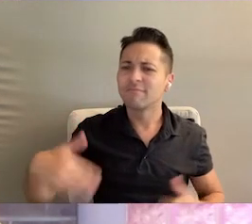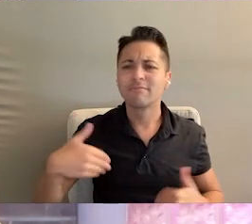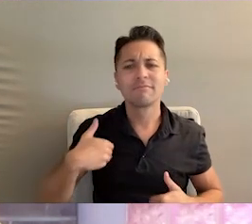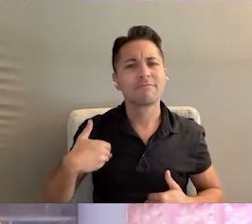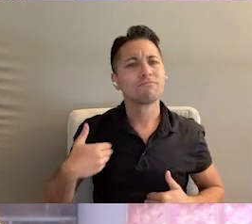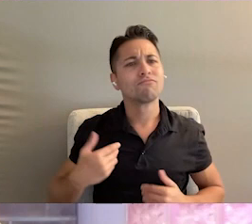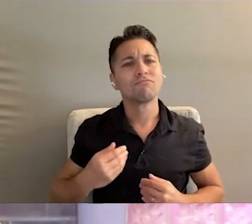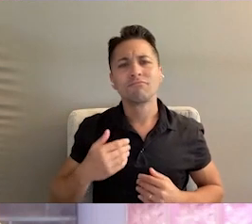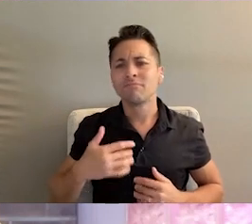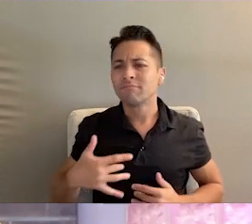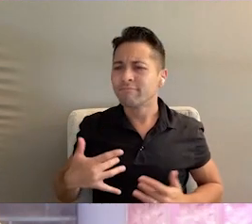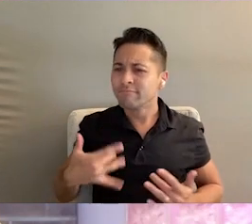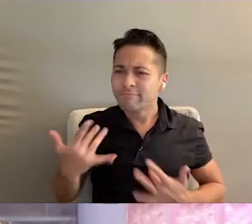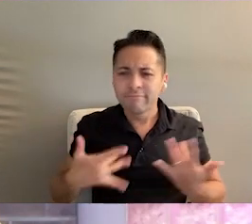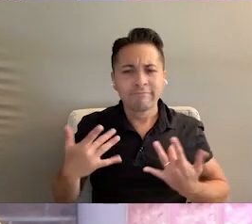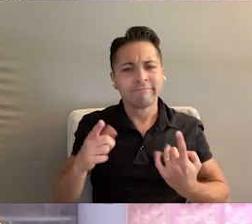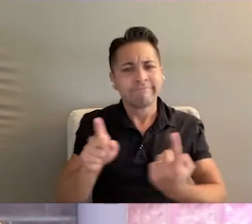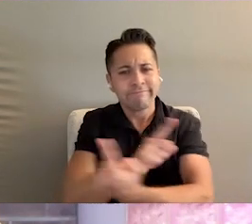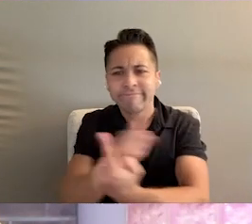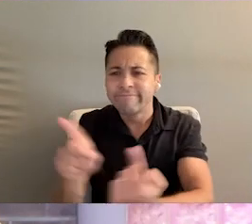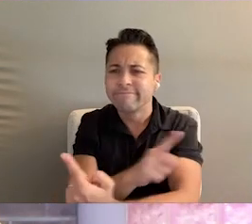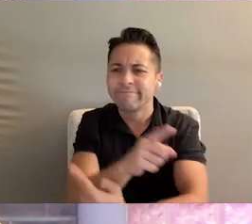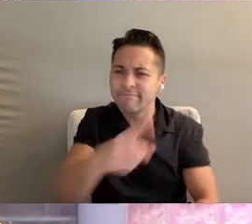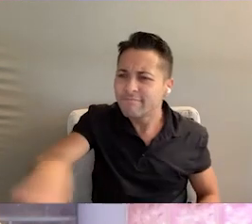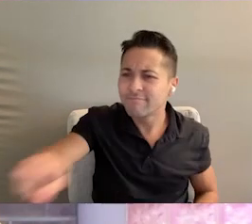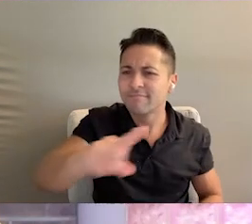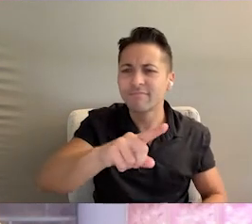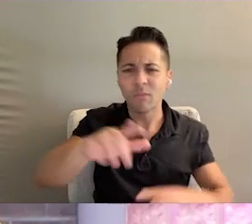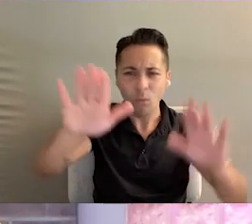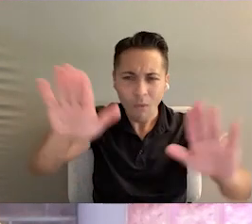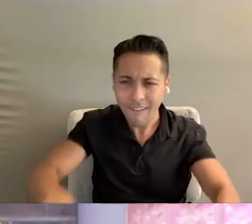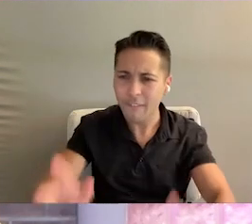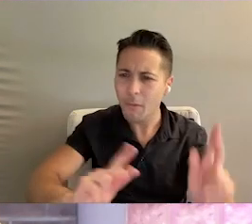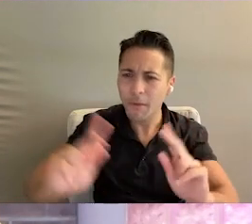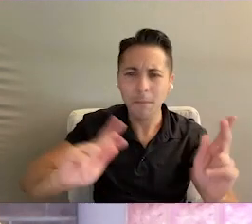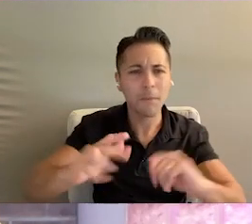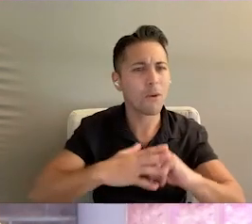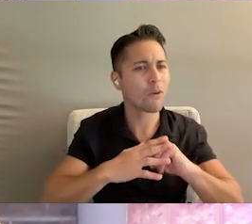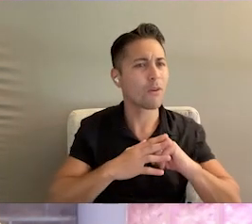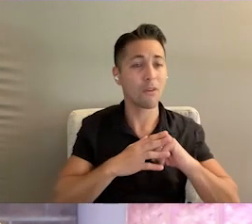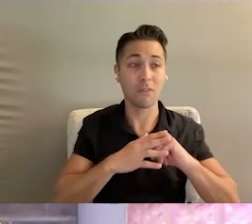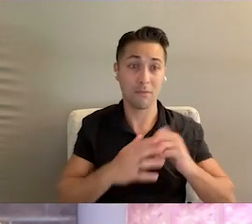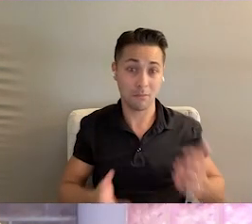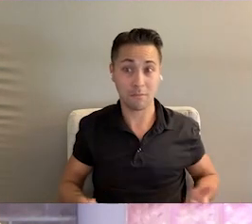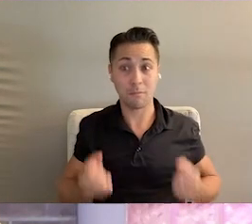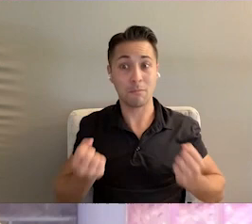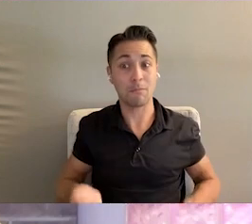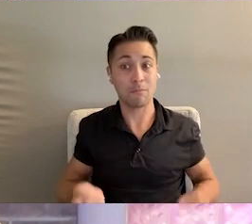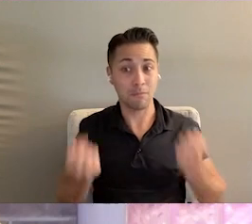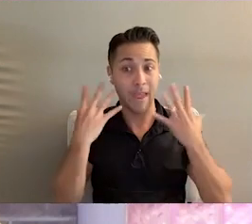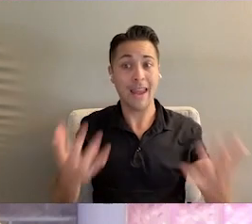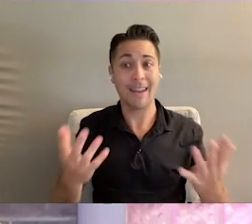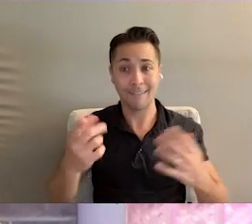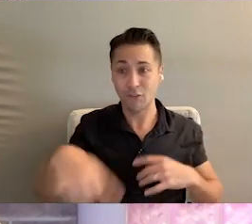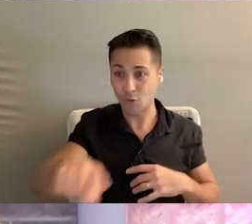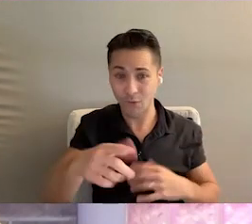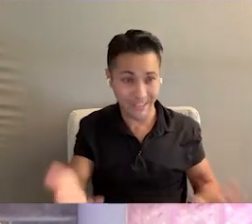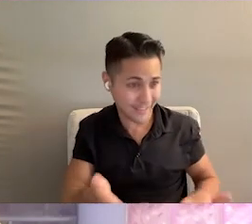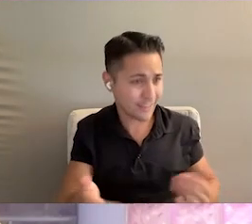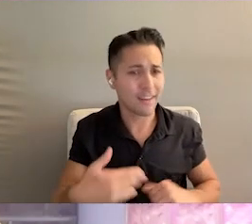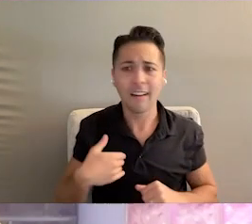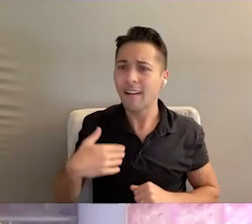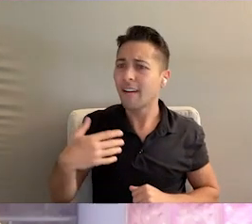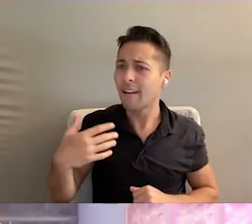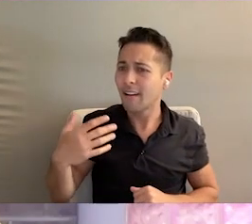thoroughly enjoyed getting to meet with so many wonderful people, many of you that are here in the room, and hearing about what has brought you to Family Cafe.